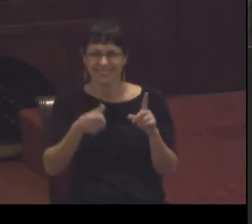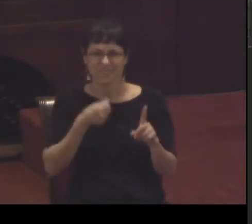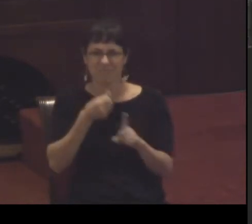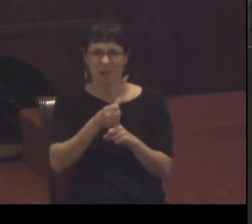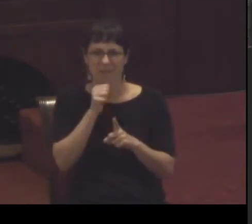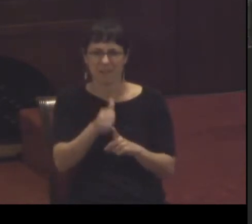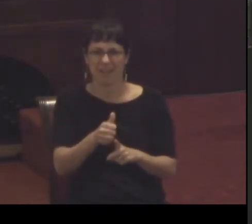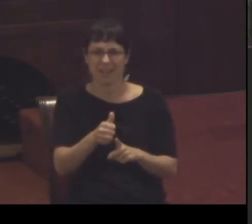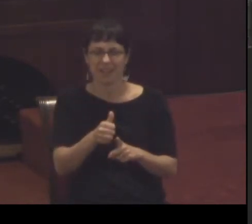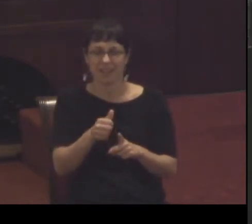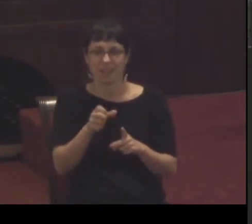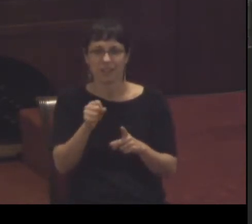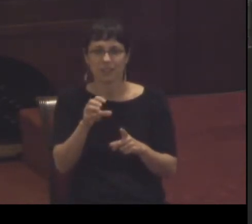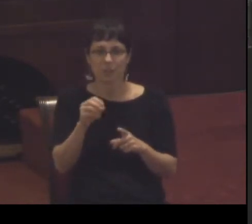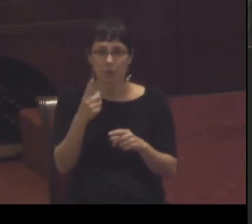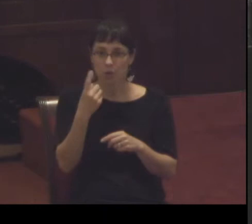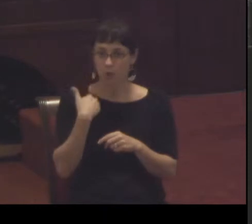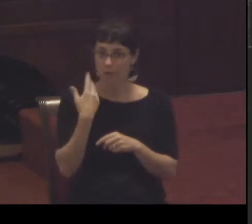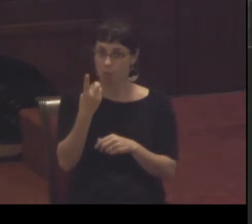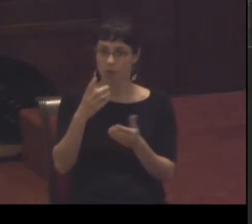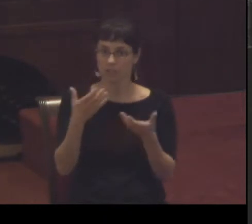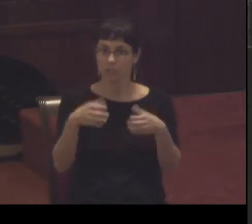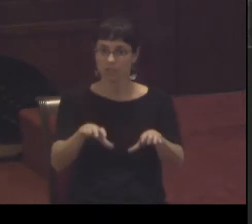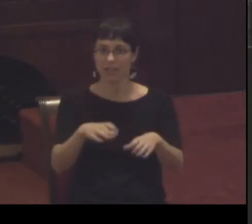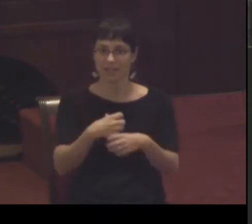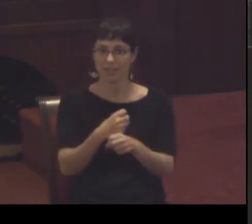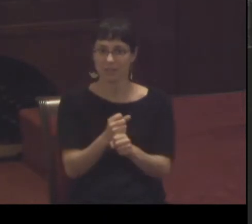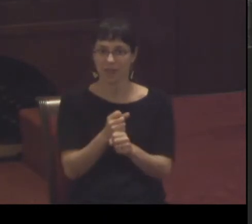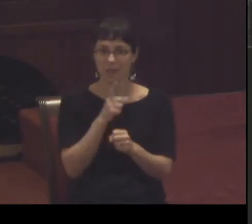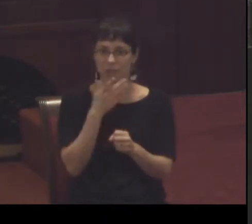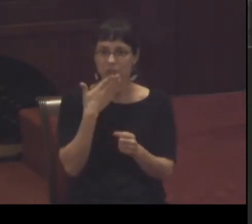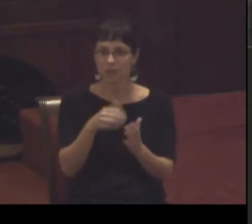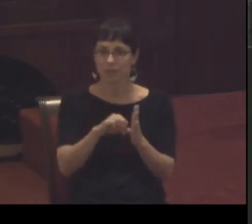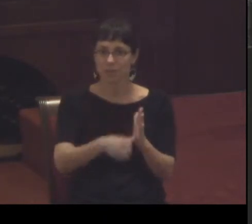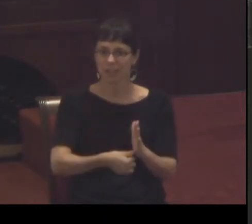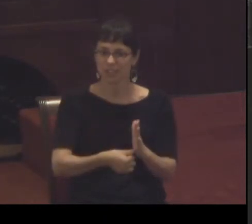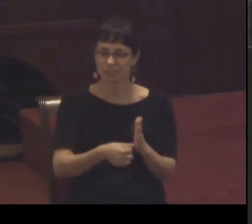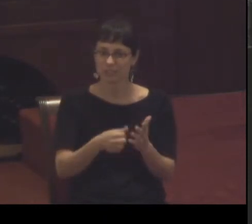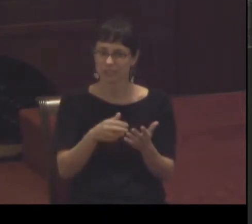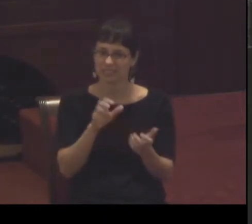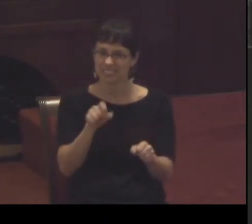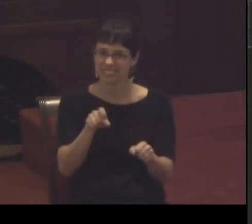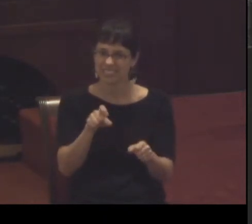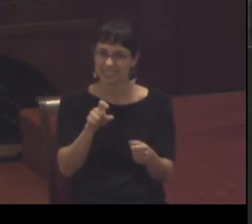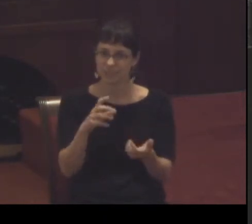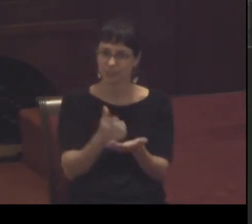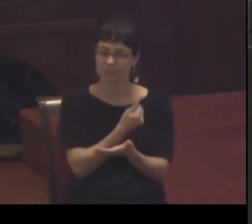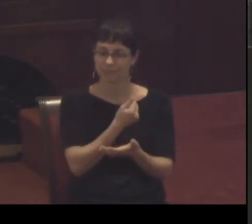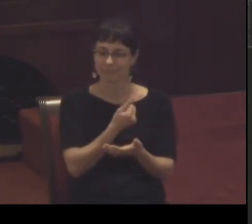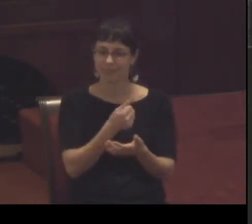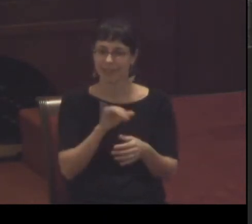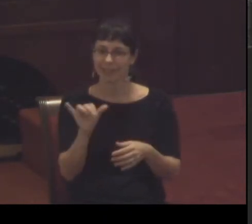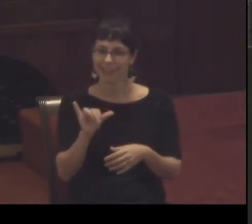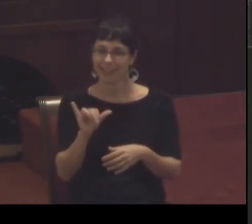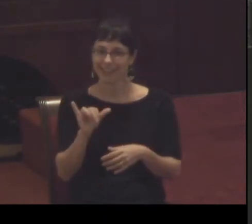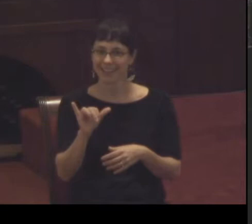make that impression hey my name is will God's will you know